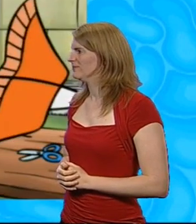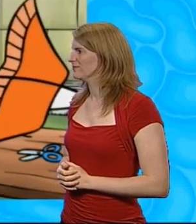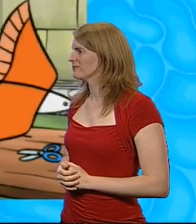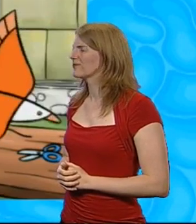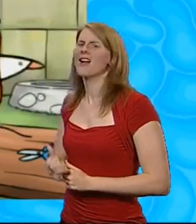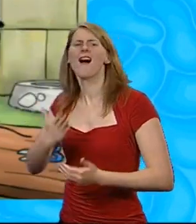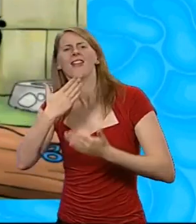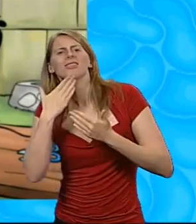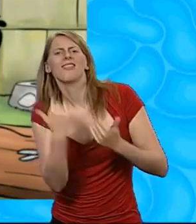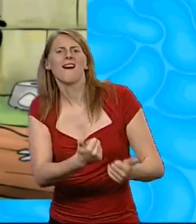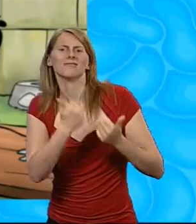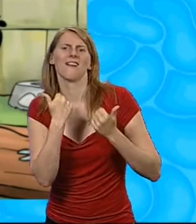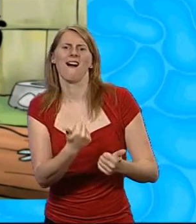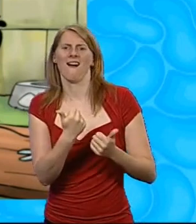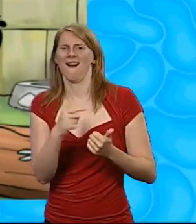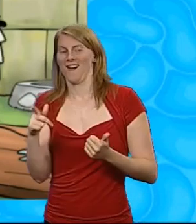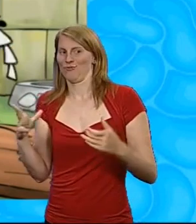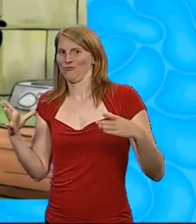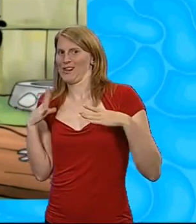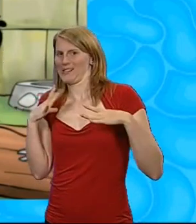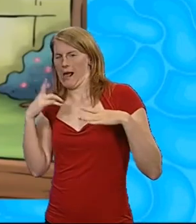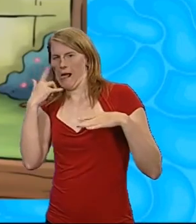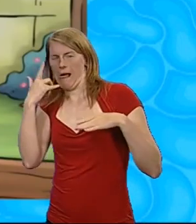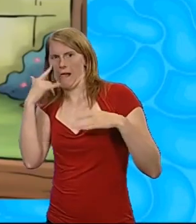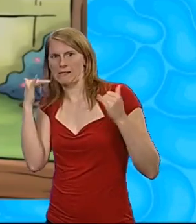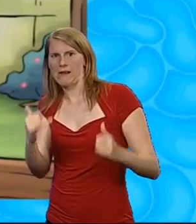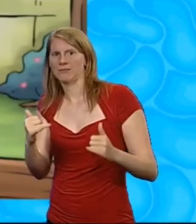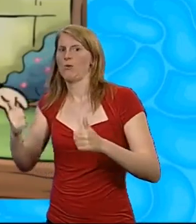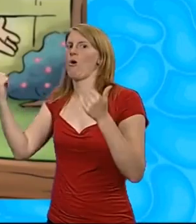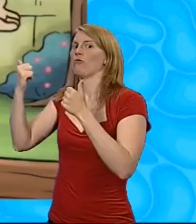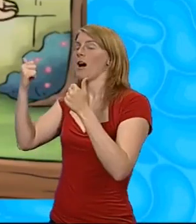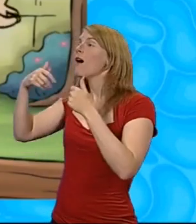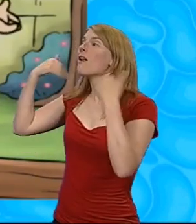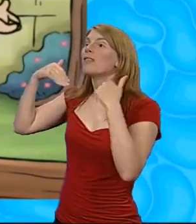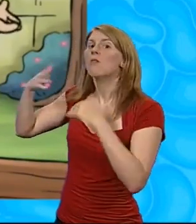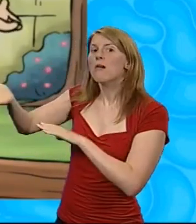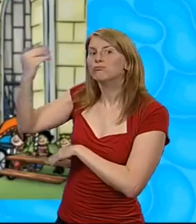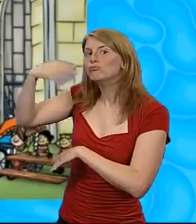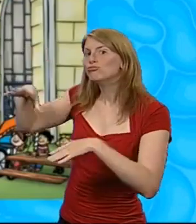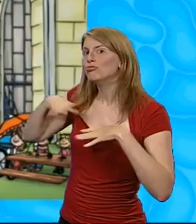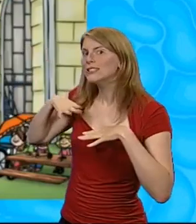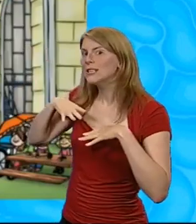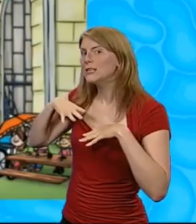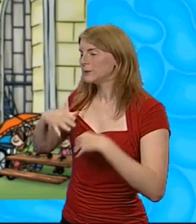Thanks, Faz. This one's ready for testing. All right, Clifford. Time for takeoff.